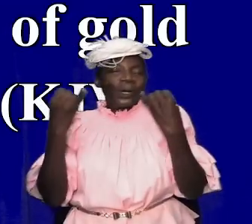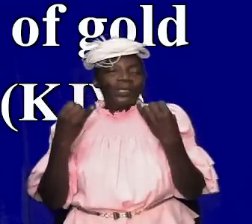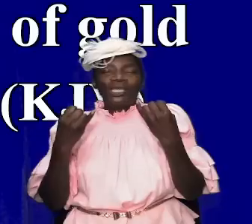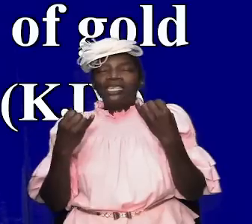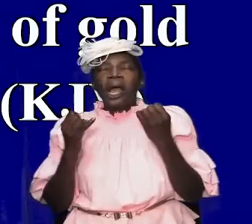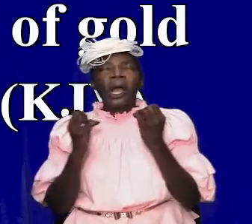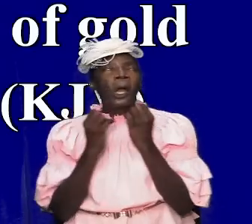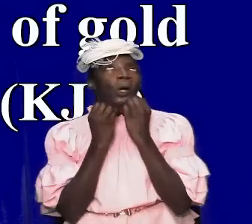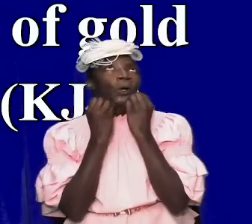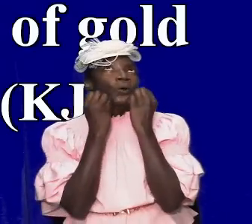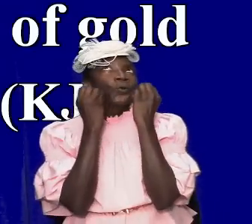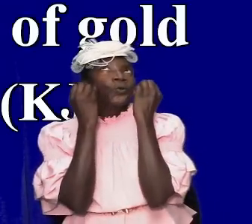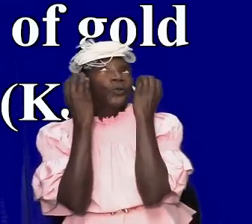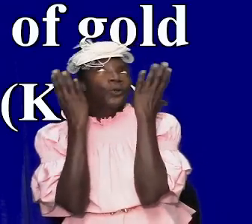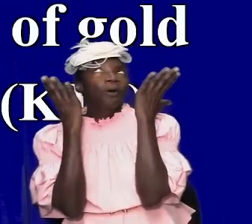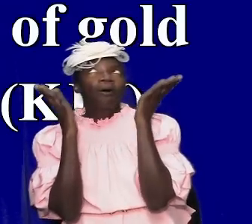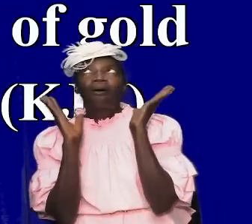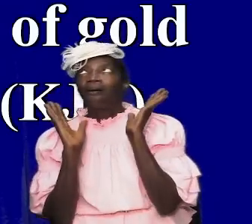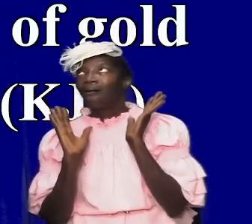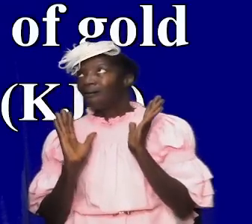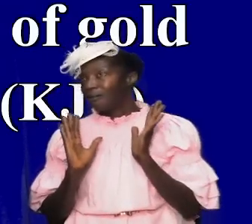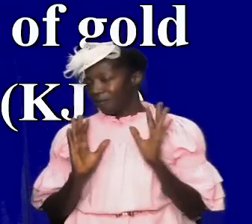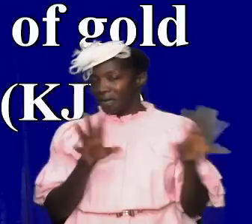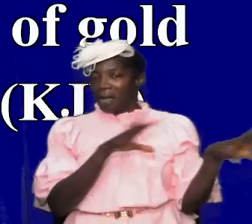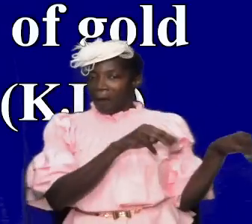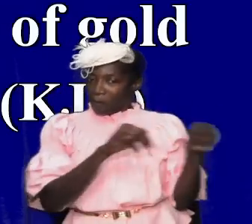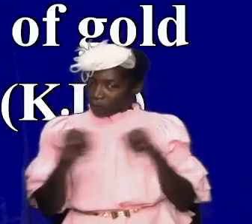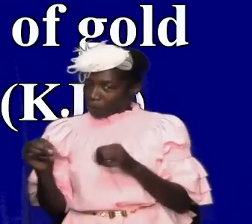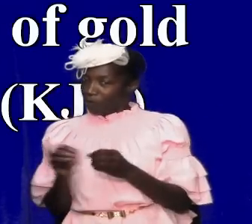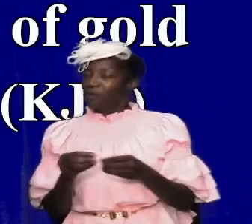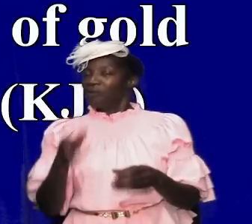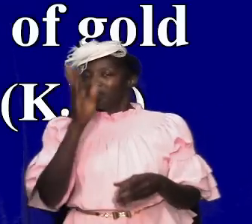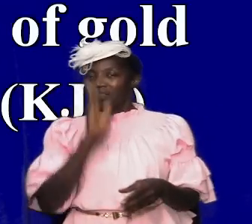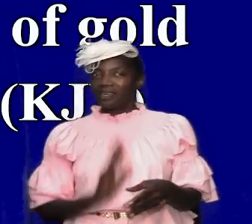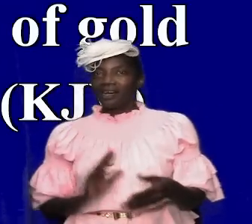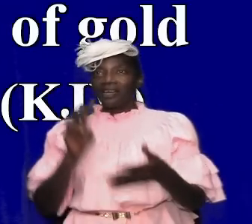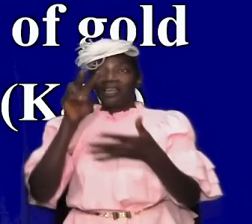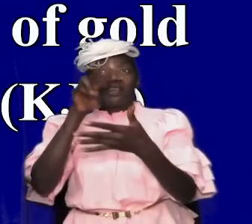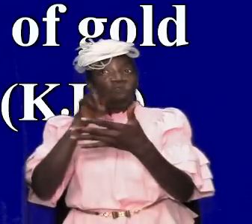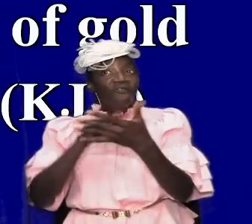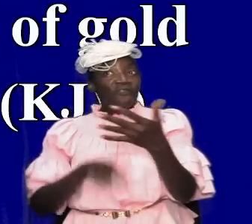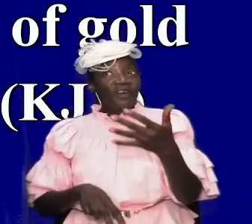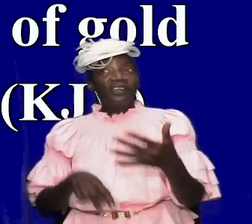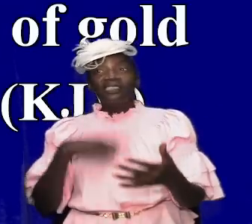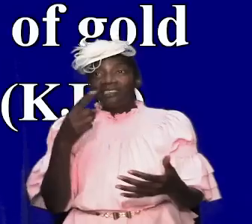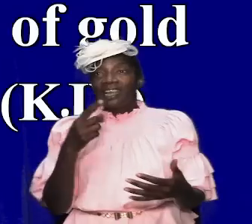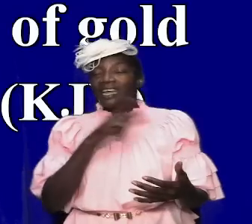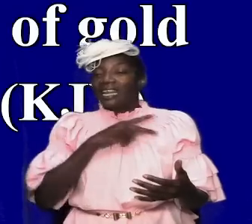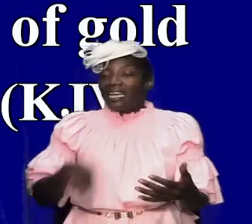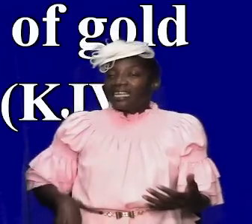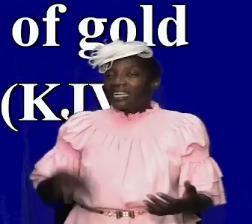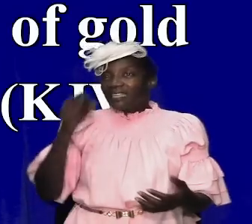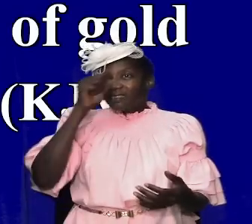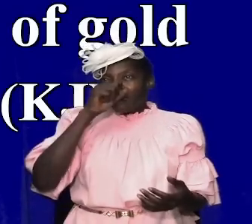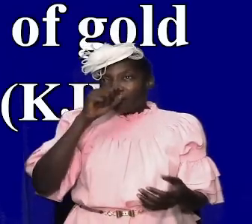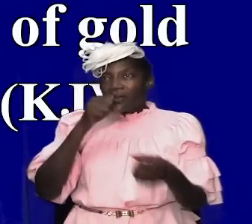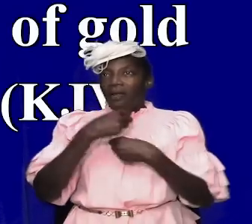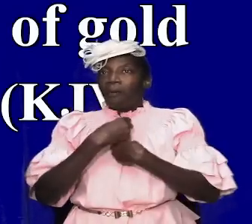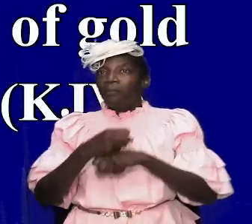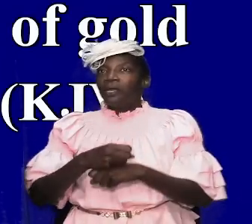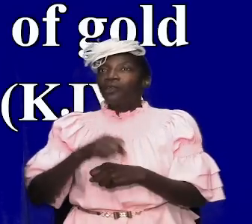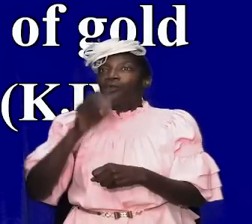and flowing and moving with almighty god and the verse here tells us and king solomon made 200